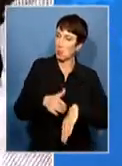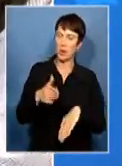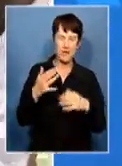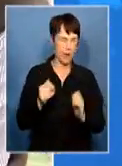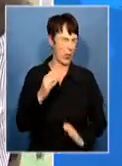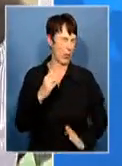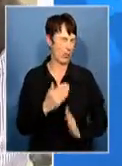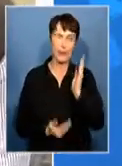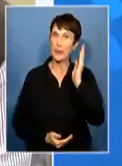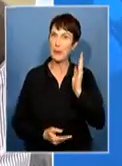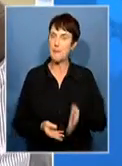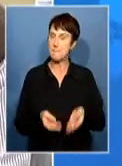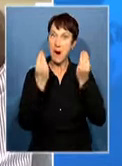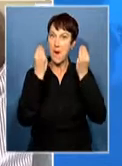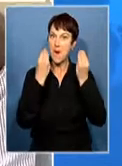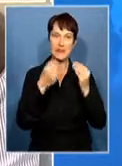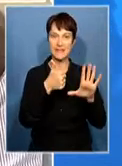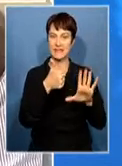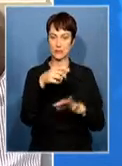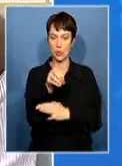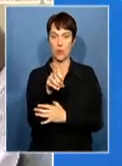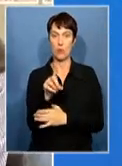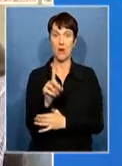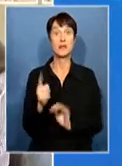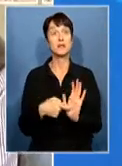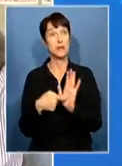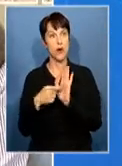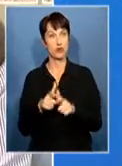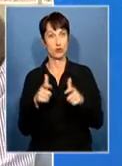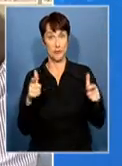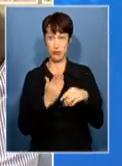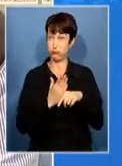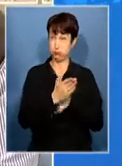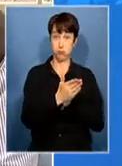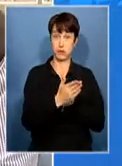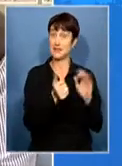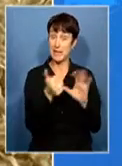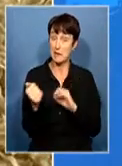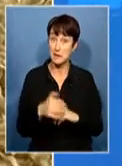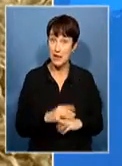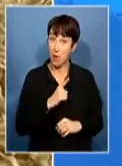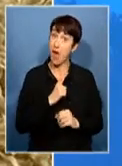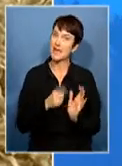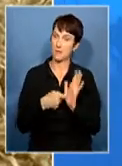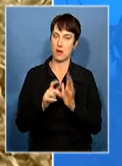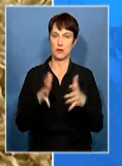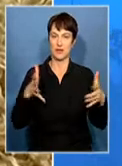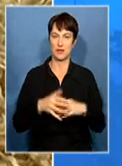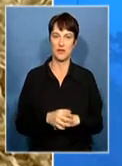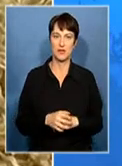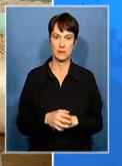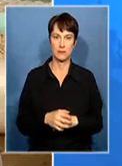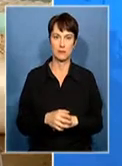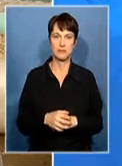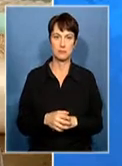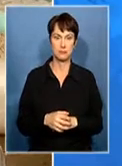the first time. But strong demand saw the price pushed over the 600 rand threshold. This surprised